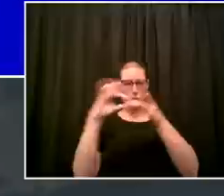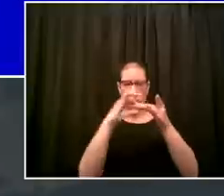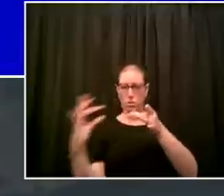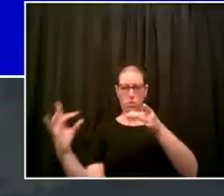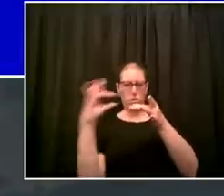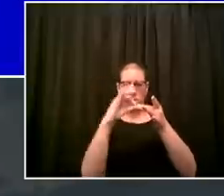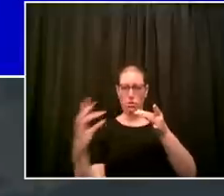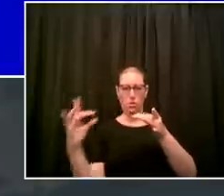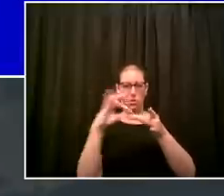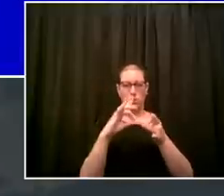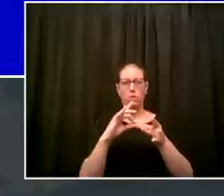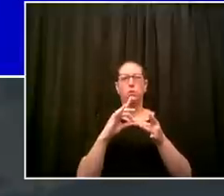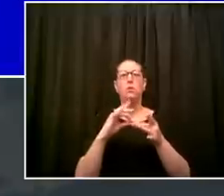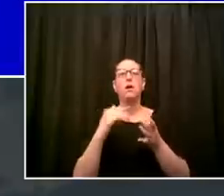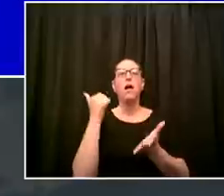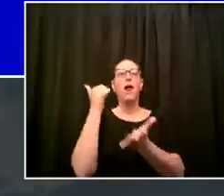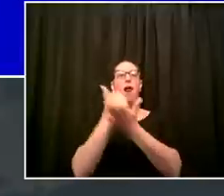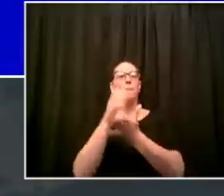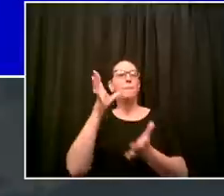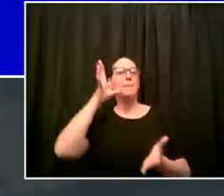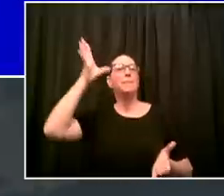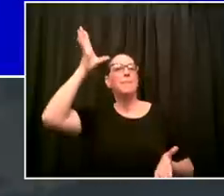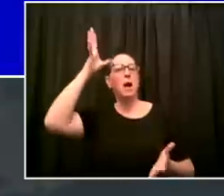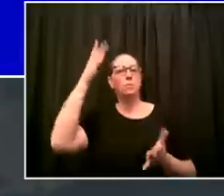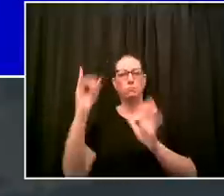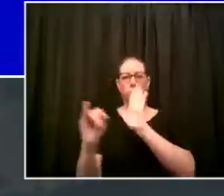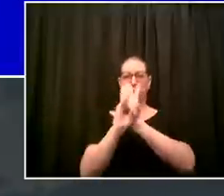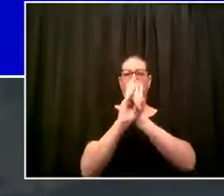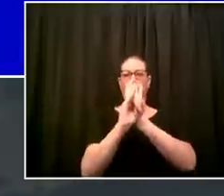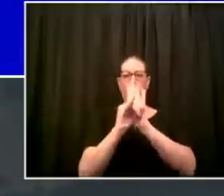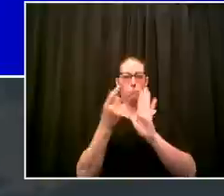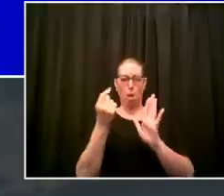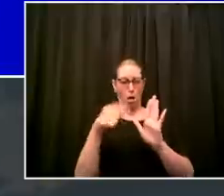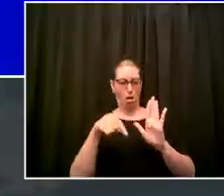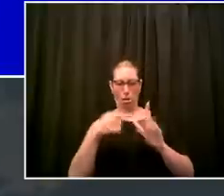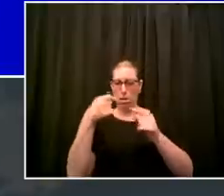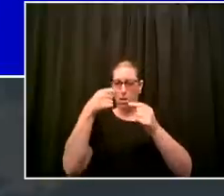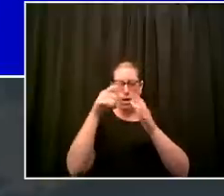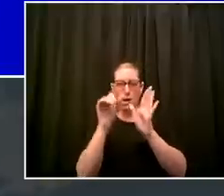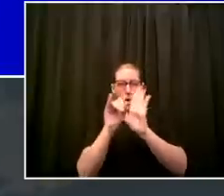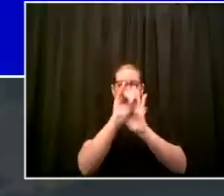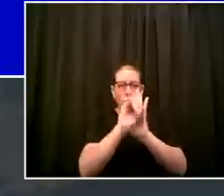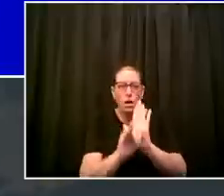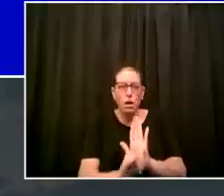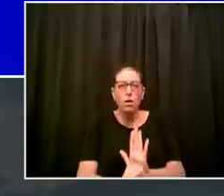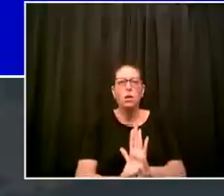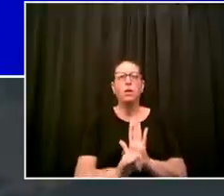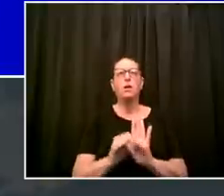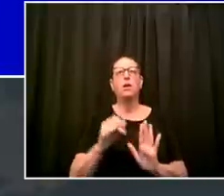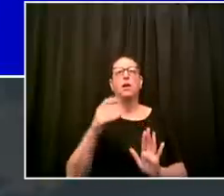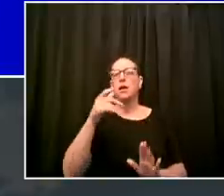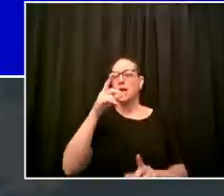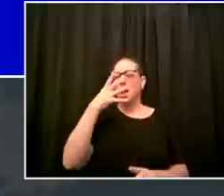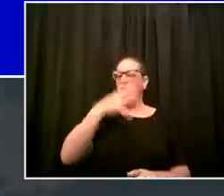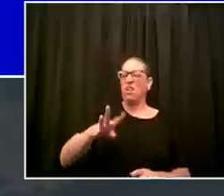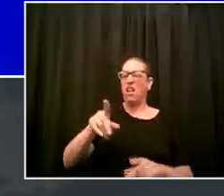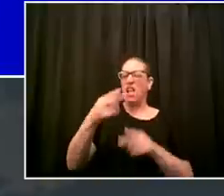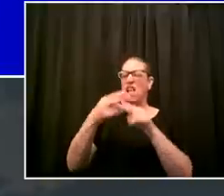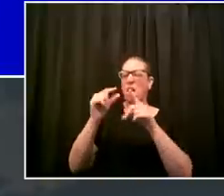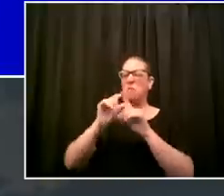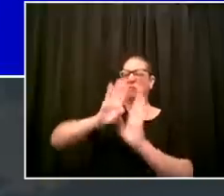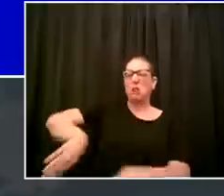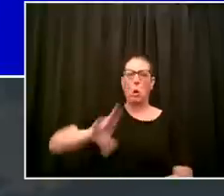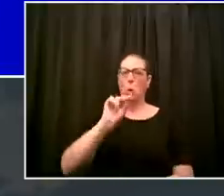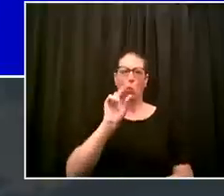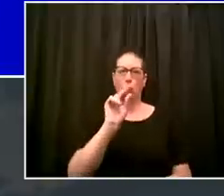to always say it early detection matters crucially alerting a health care provider if your child needs to get to a health care facility quickly